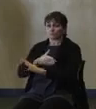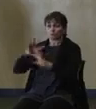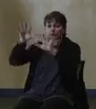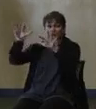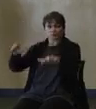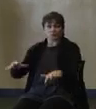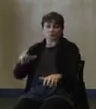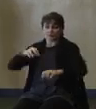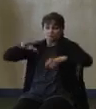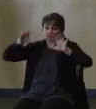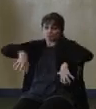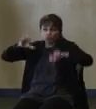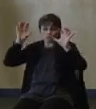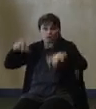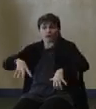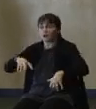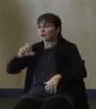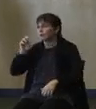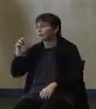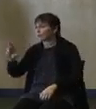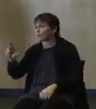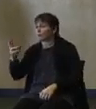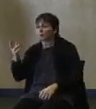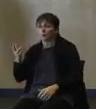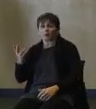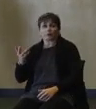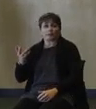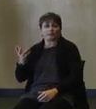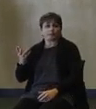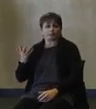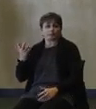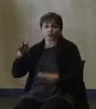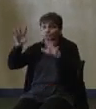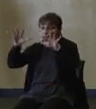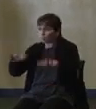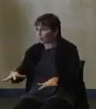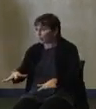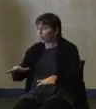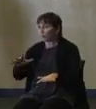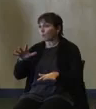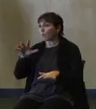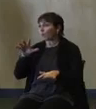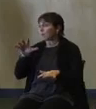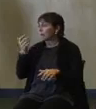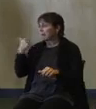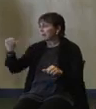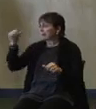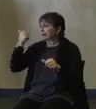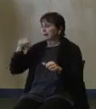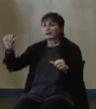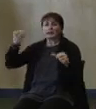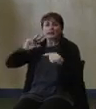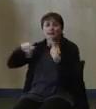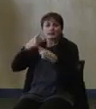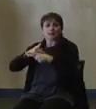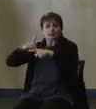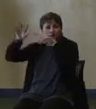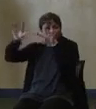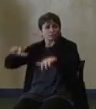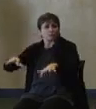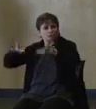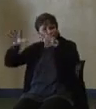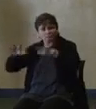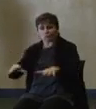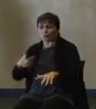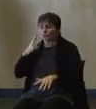heavy rainstorm or snowstorm or any nor'easter for